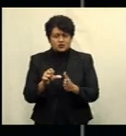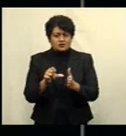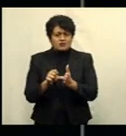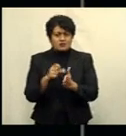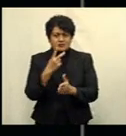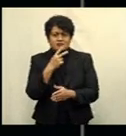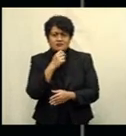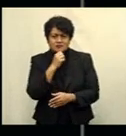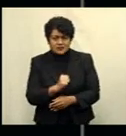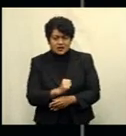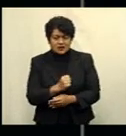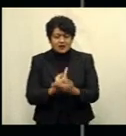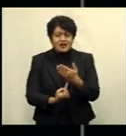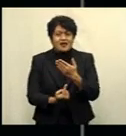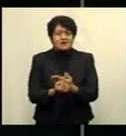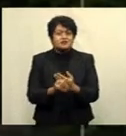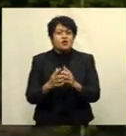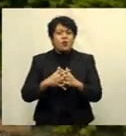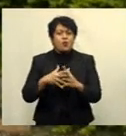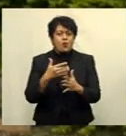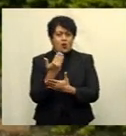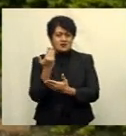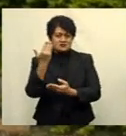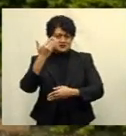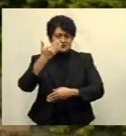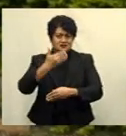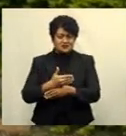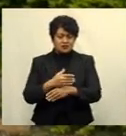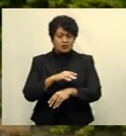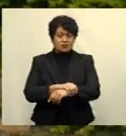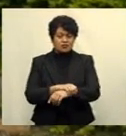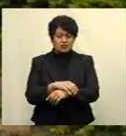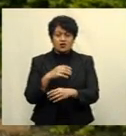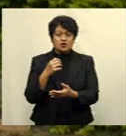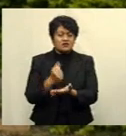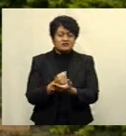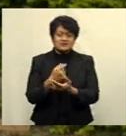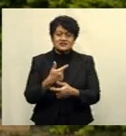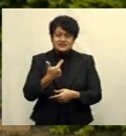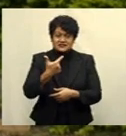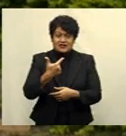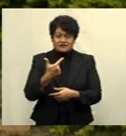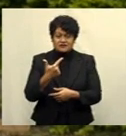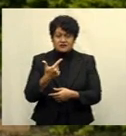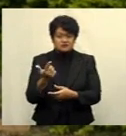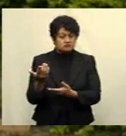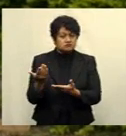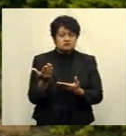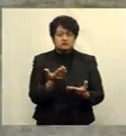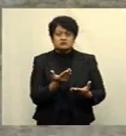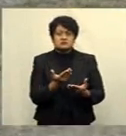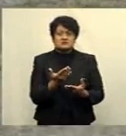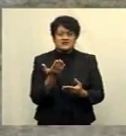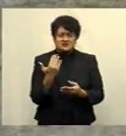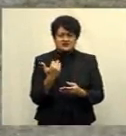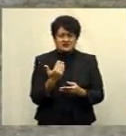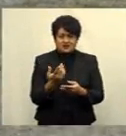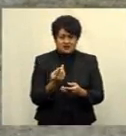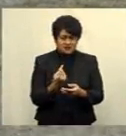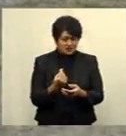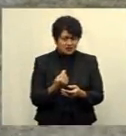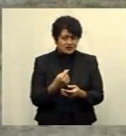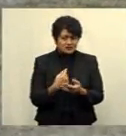The incident happened on Wednesday night. Police confirmed the seven who were brought in earlier are still in custody. A postmortem of the